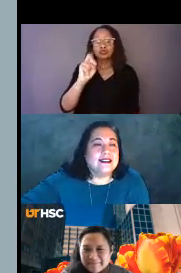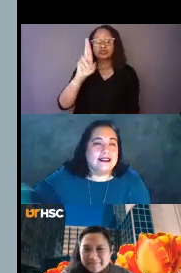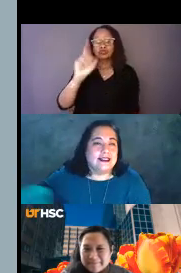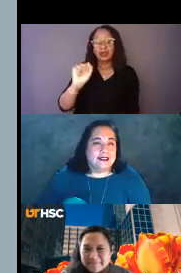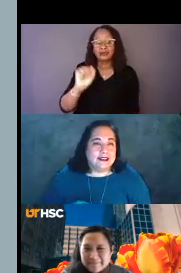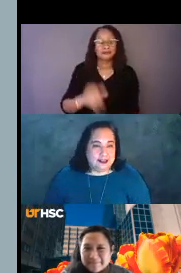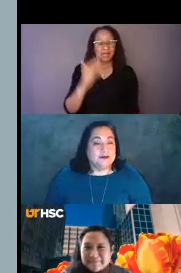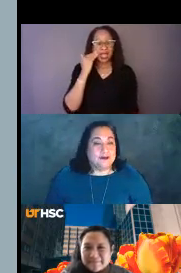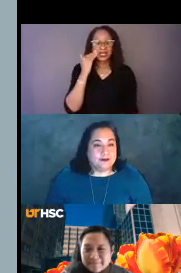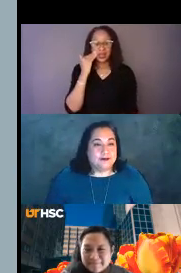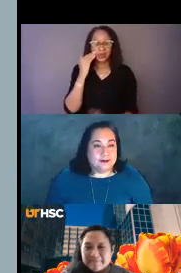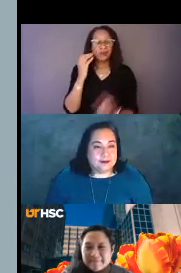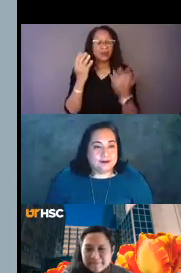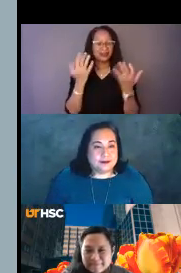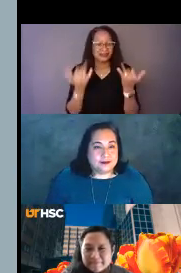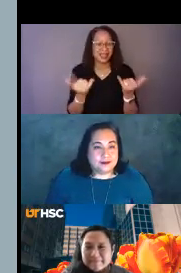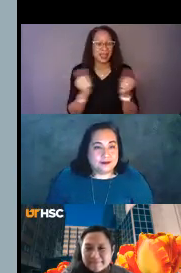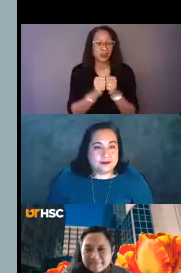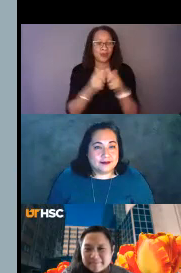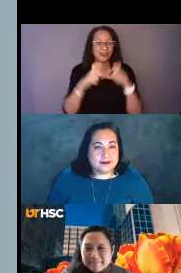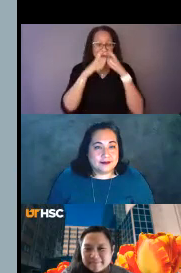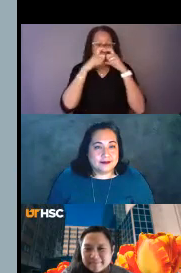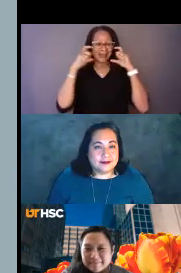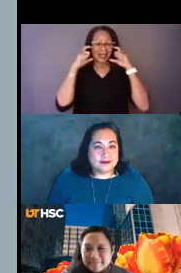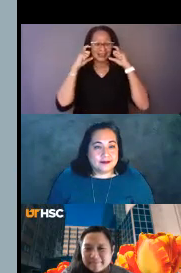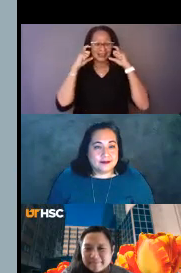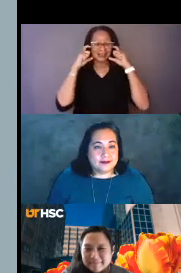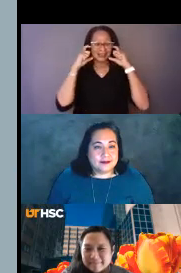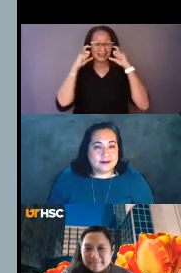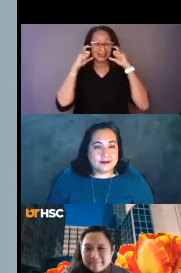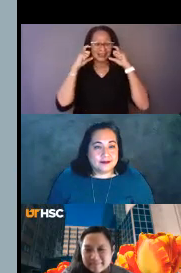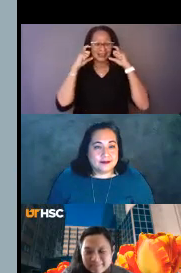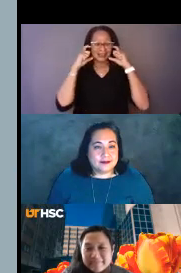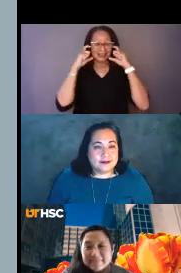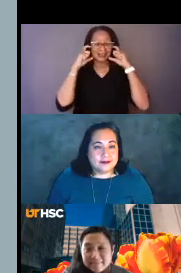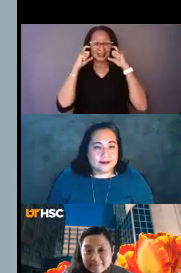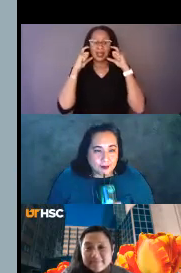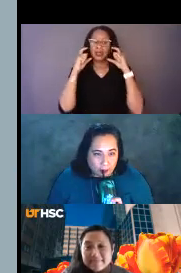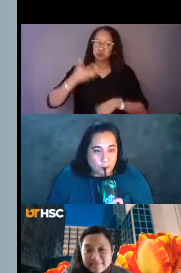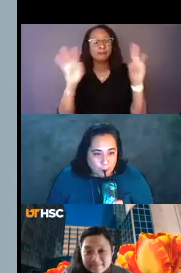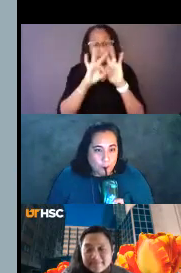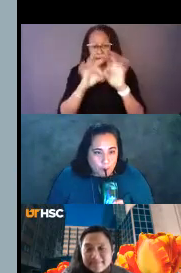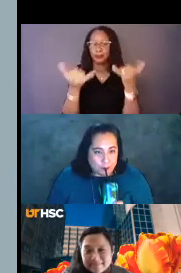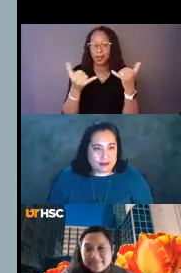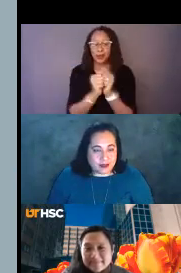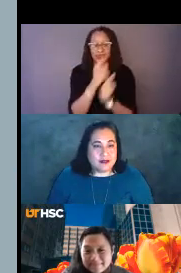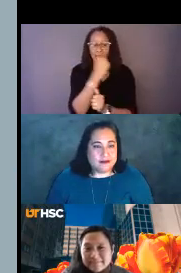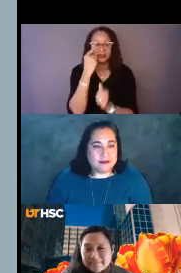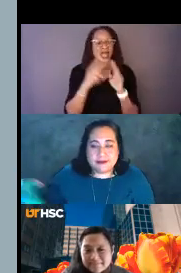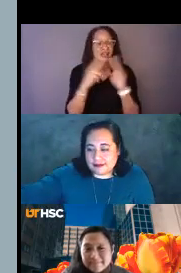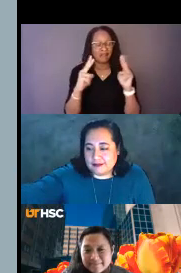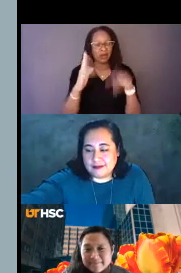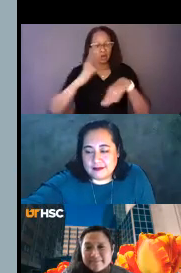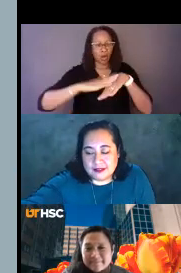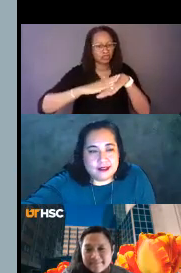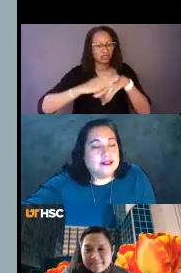masks, everything that we do now with our eyes is very important. So, you know, I'm